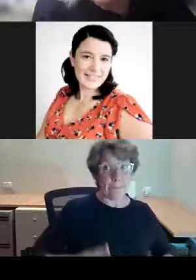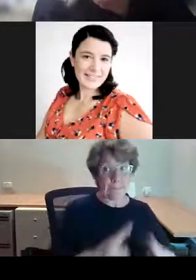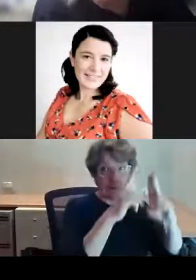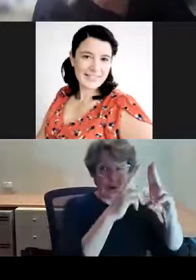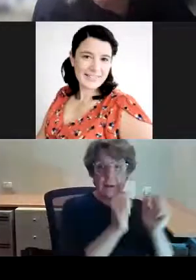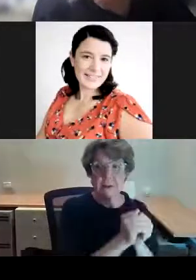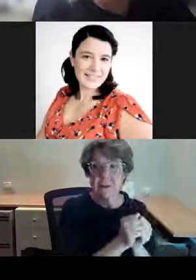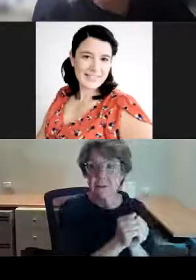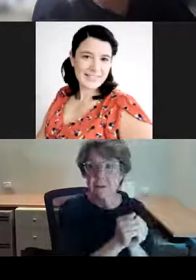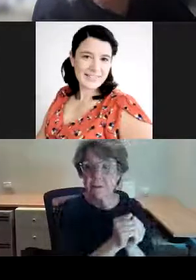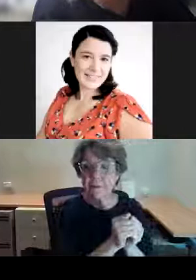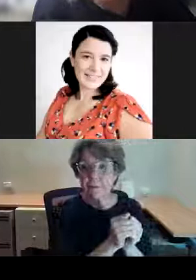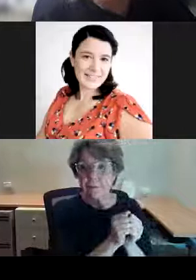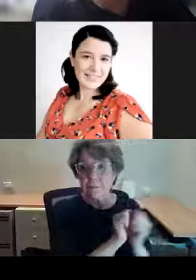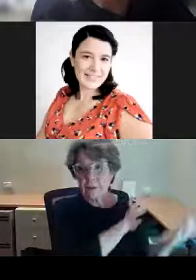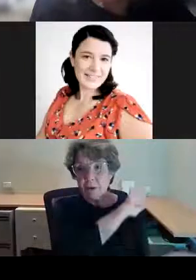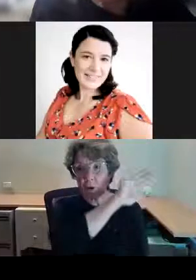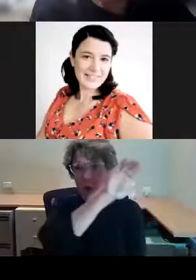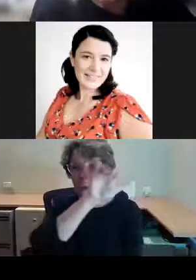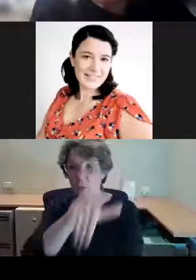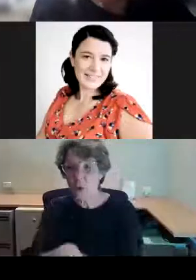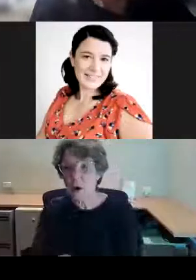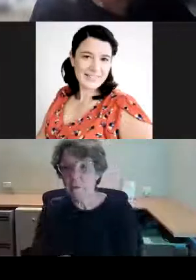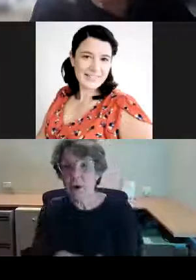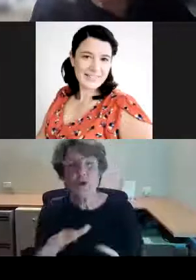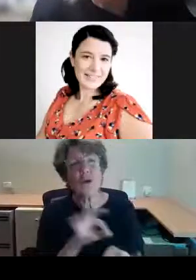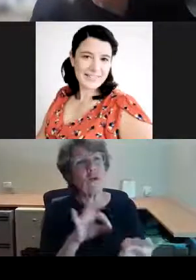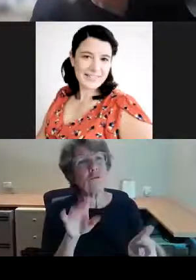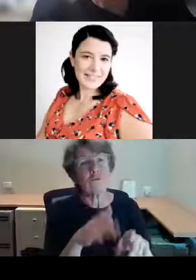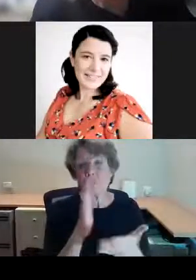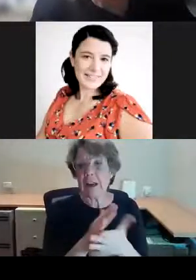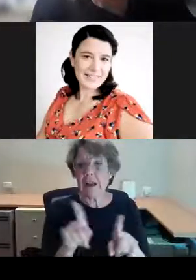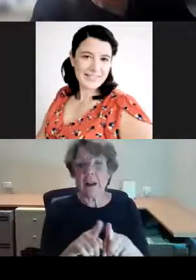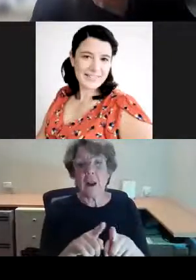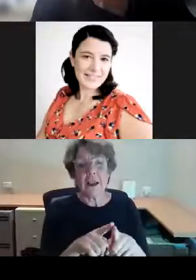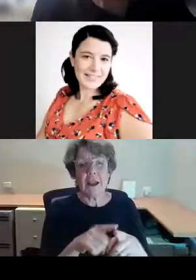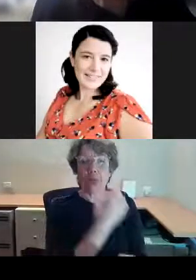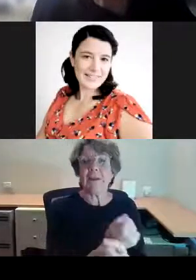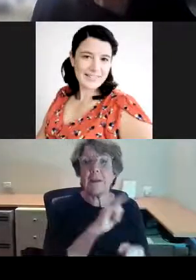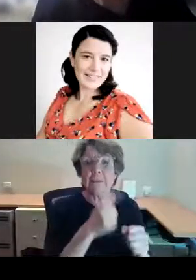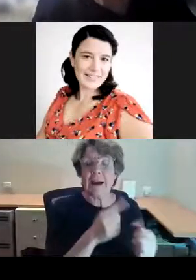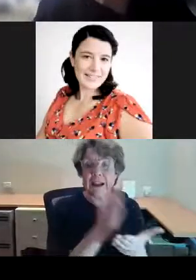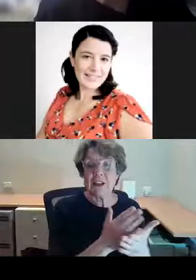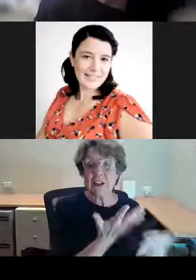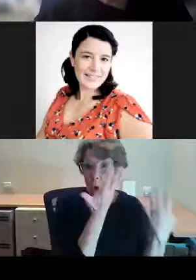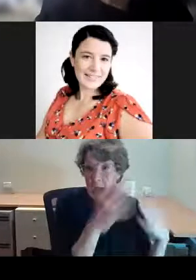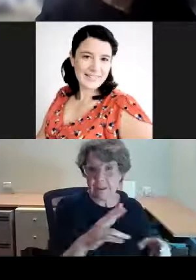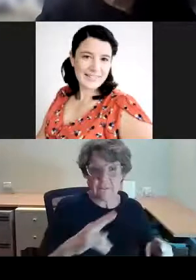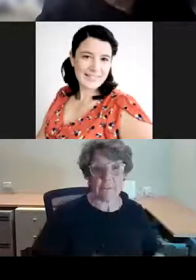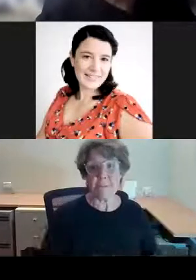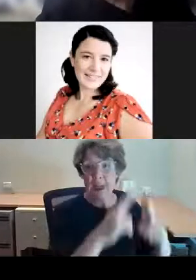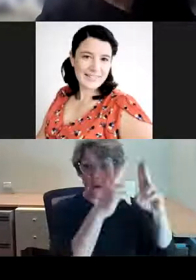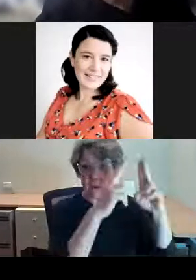not so much prison centres, but exiled from France for his part in the Paris